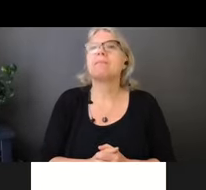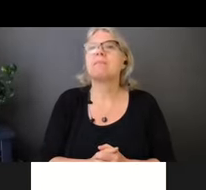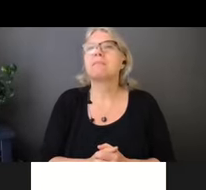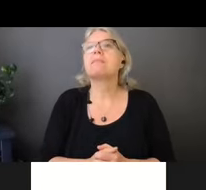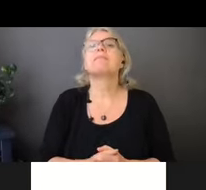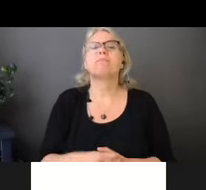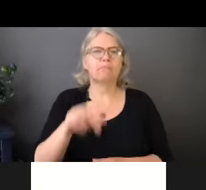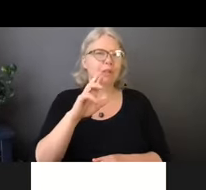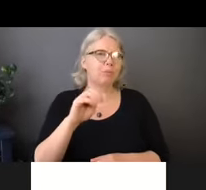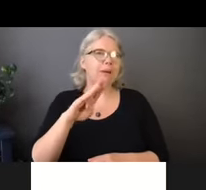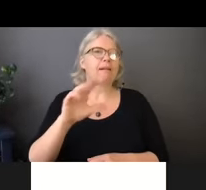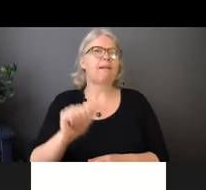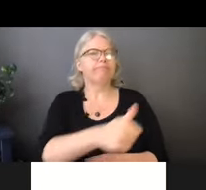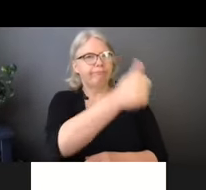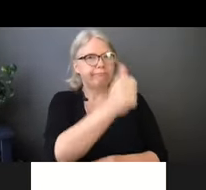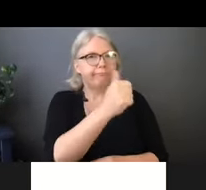Um,